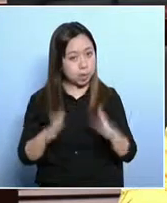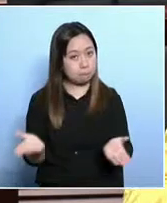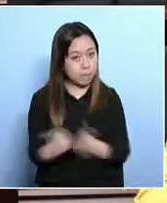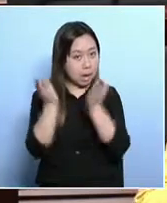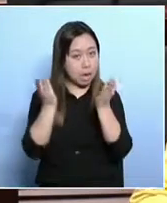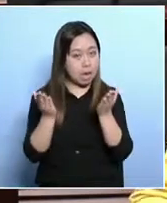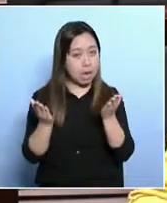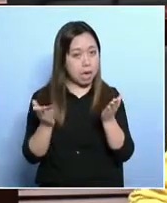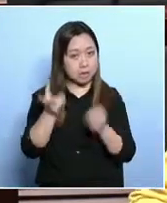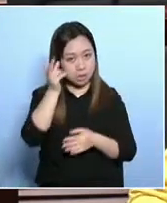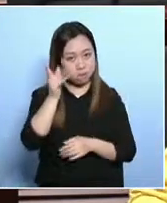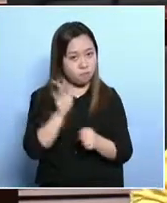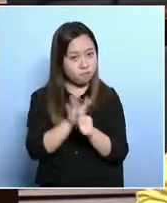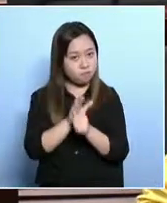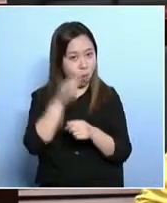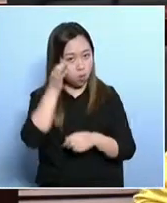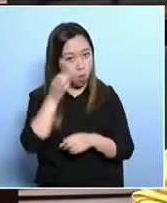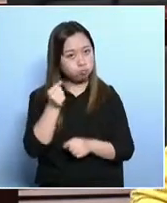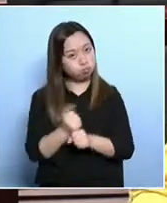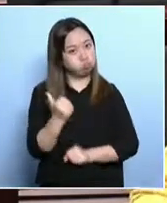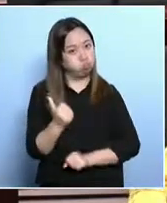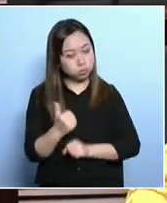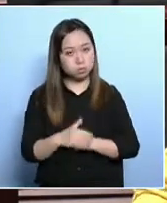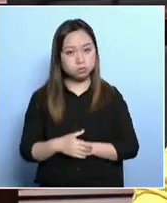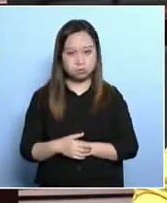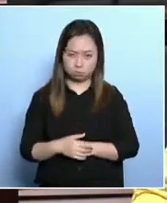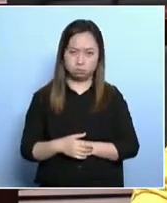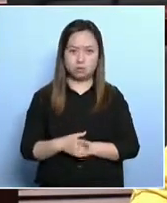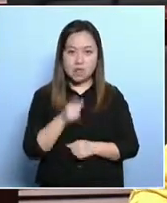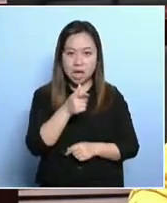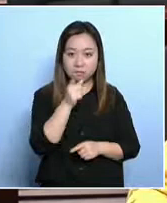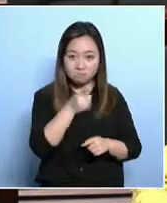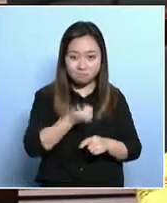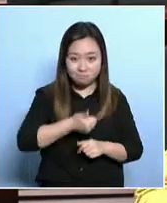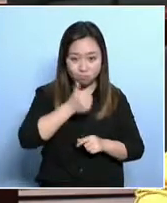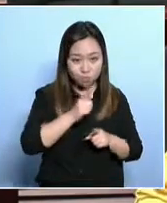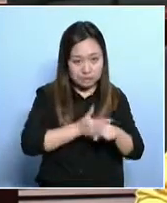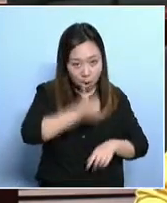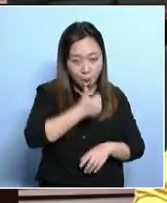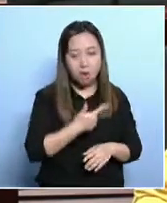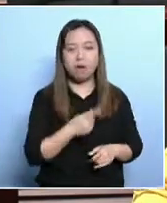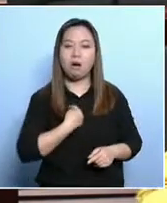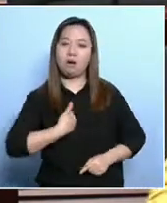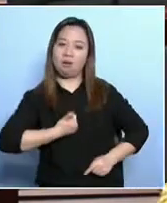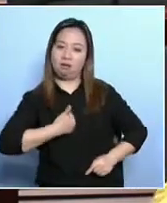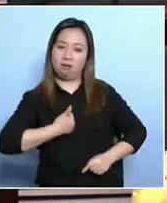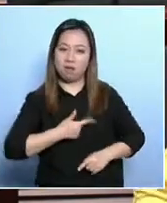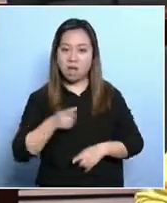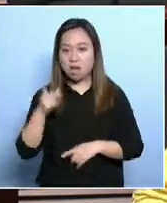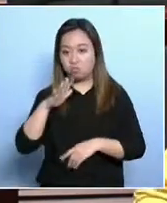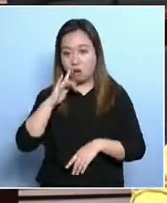few years ago, the